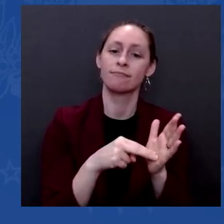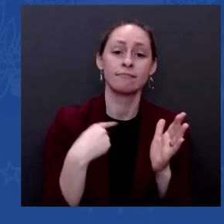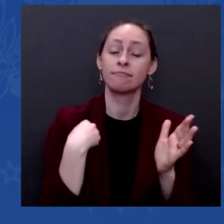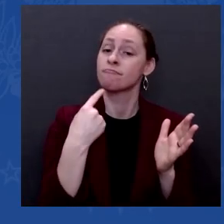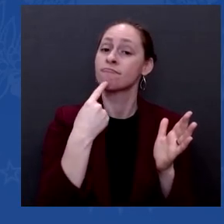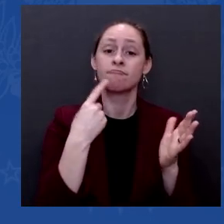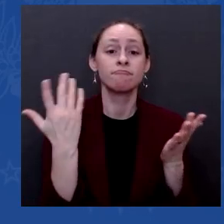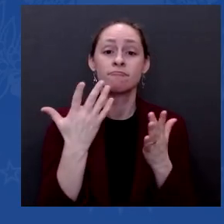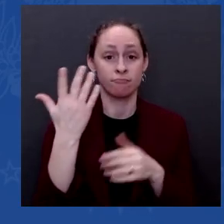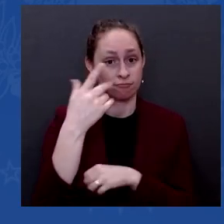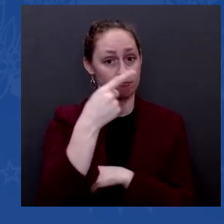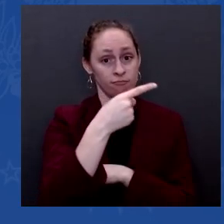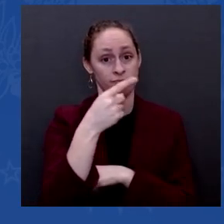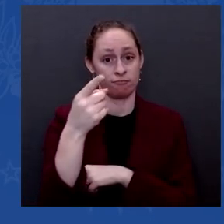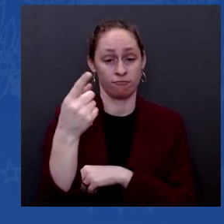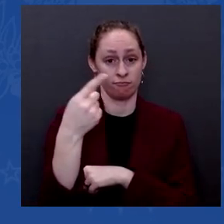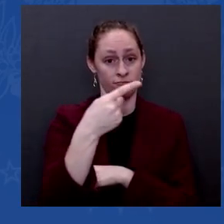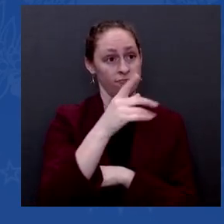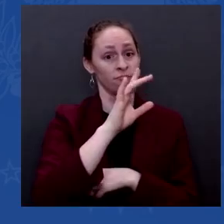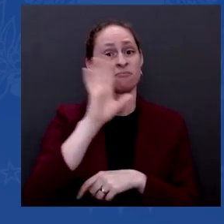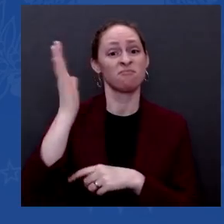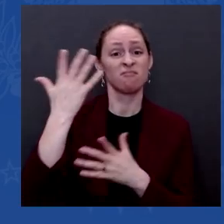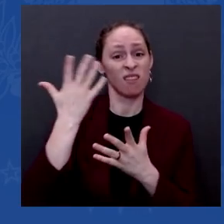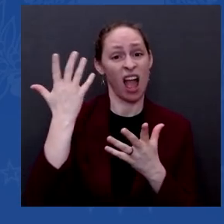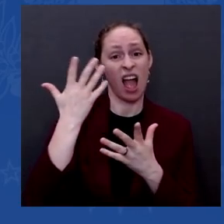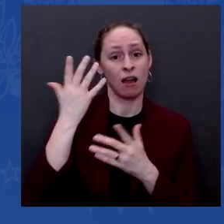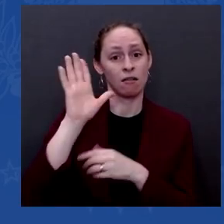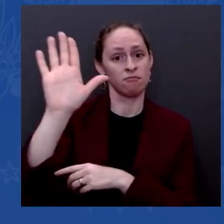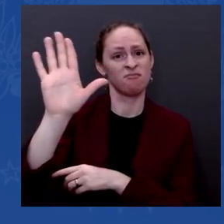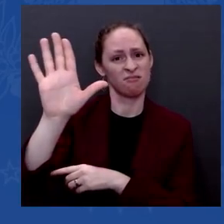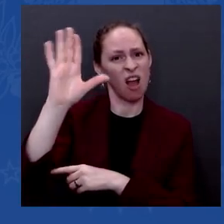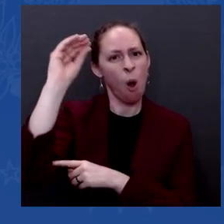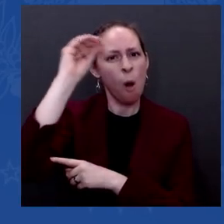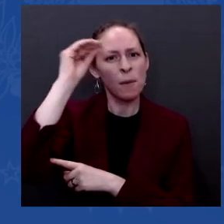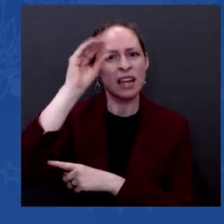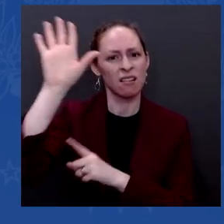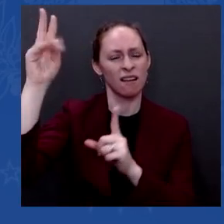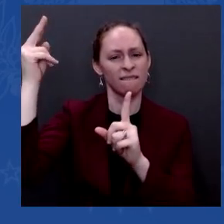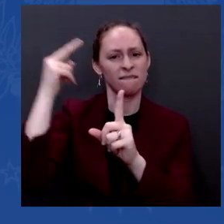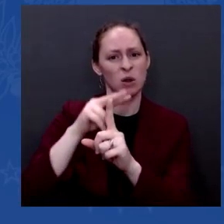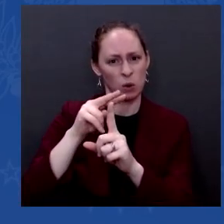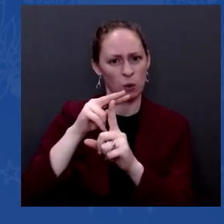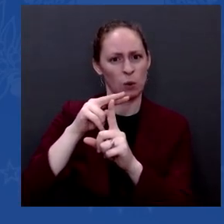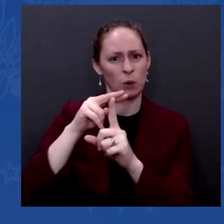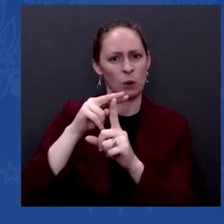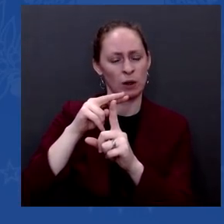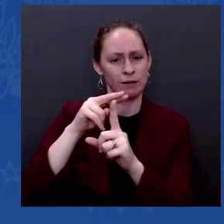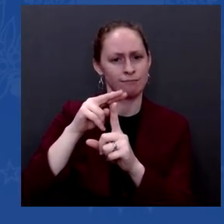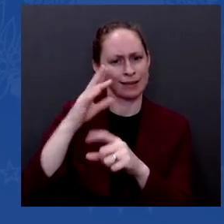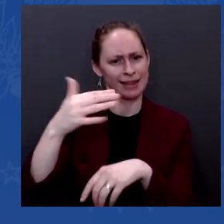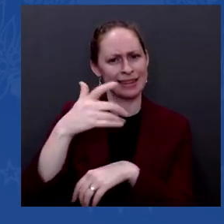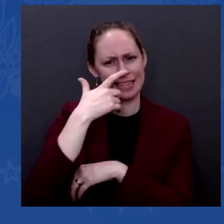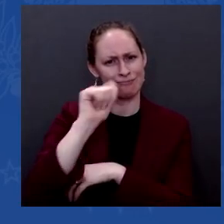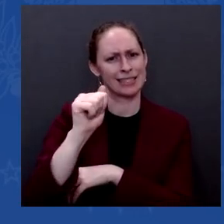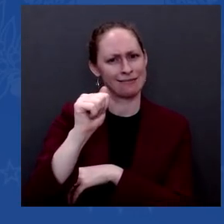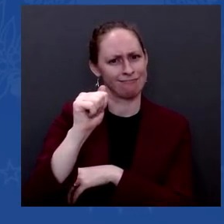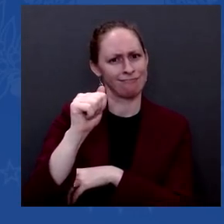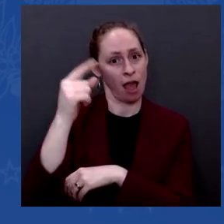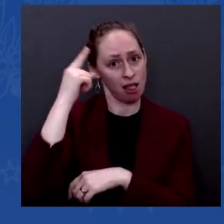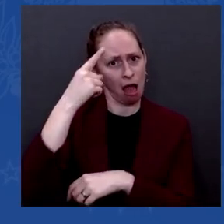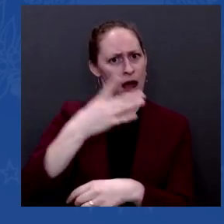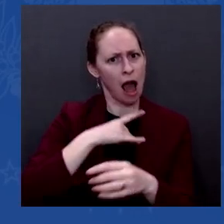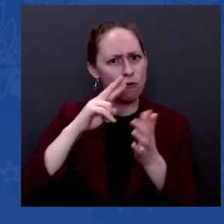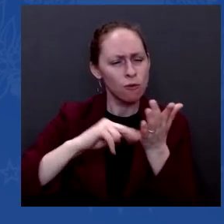That is an interesting reading of English. I assume you got into journalism because you like to write. So did you